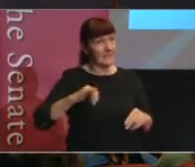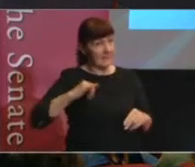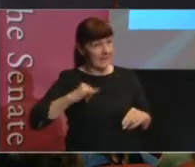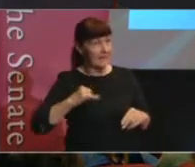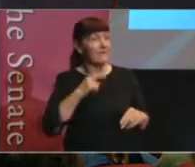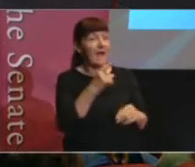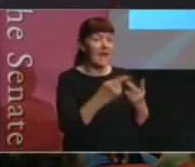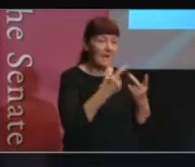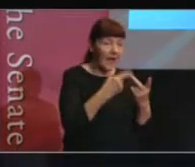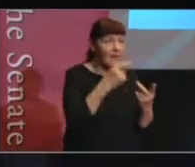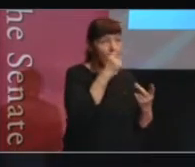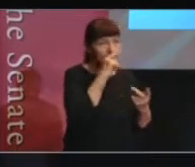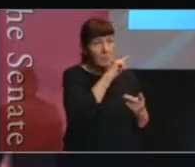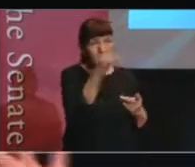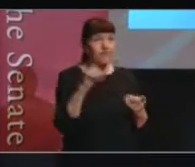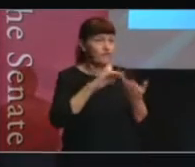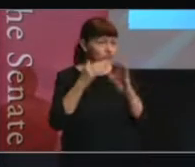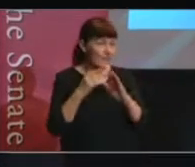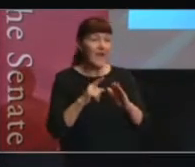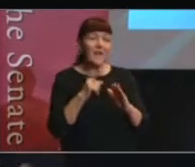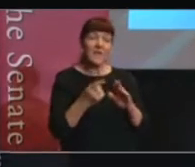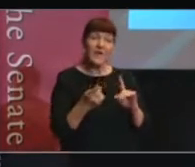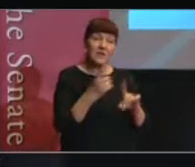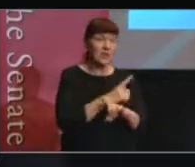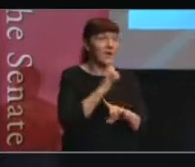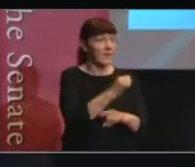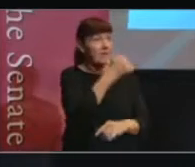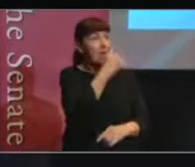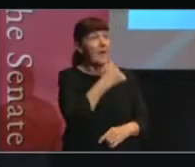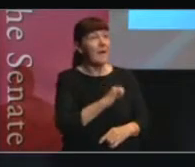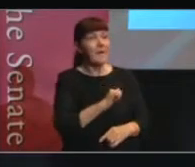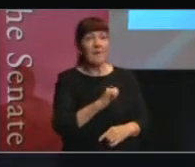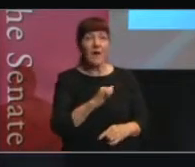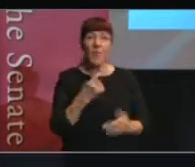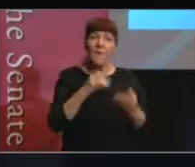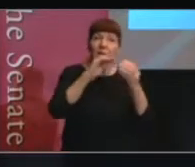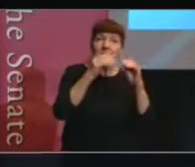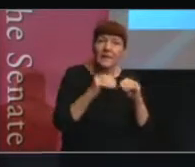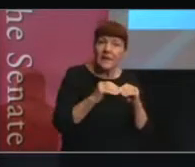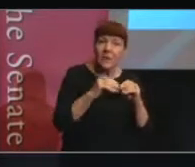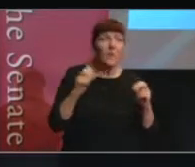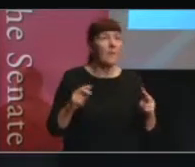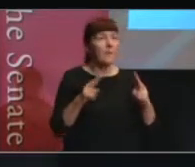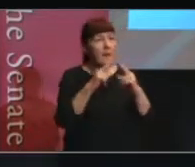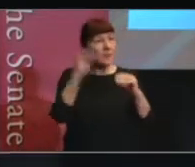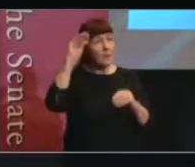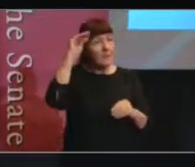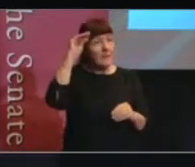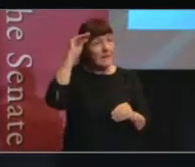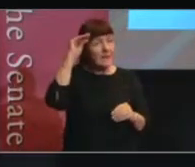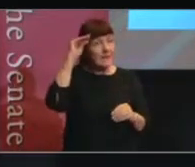whether they change their behaviour as a result of the experience of dealing with a parliamentary committee.